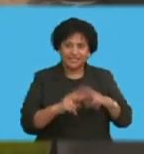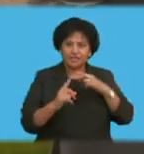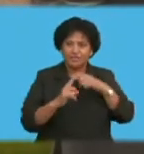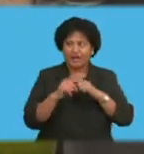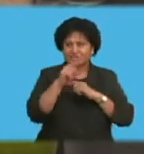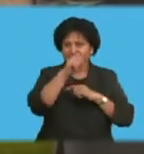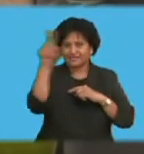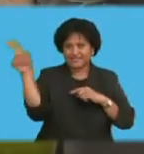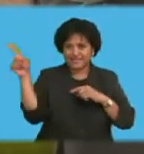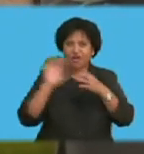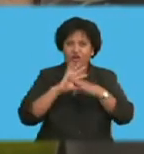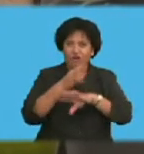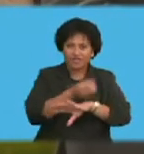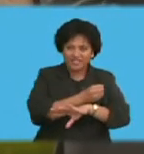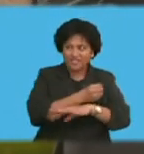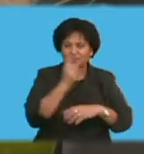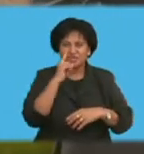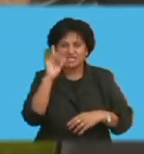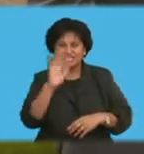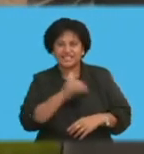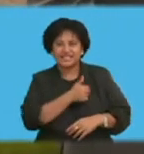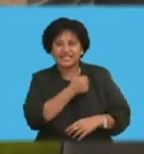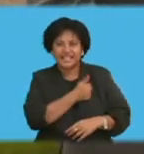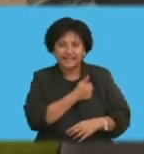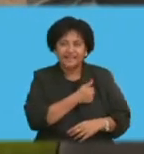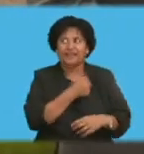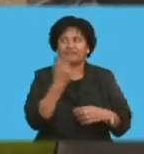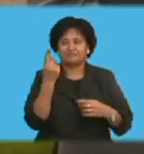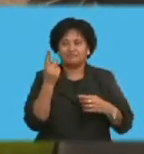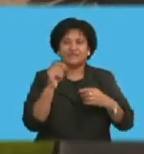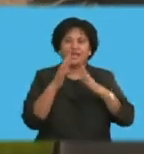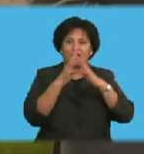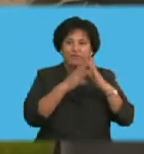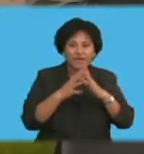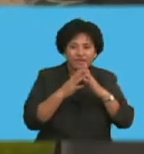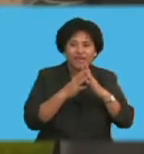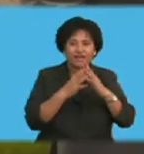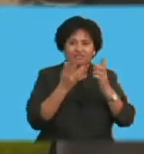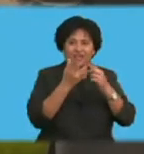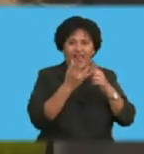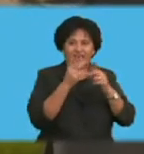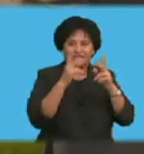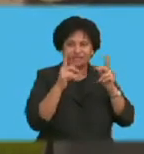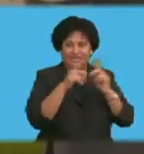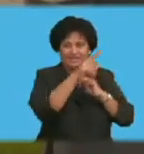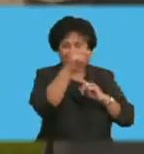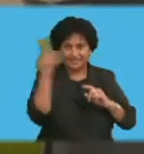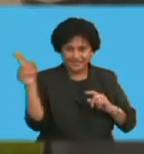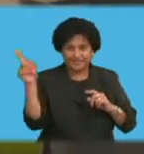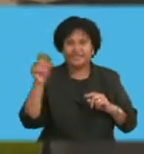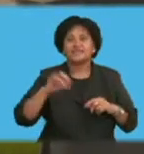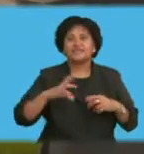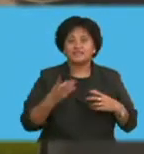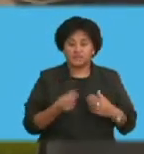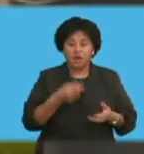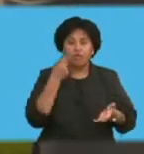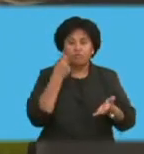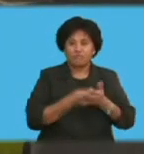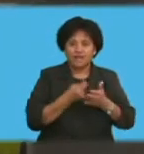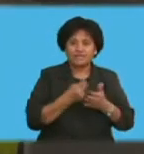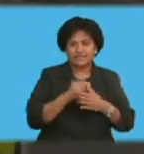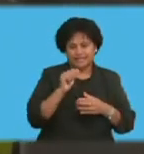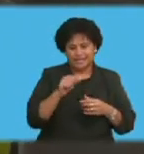Vancouver or L.A. or Las Vegas, wherever they play. So, adequate funding, of course, has been provided over a number of years, Madam Speaker,